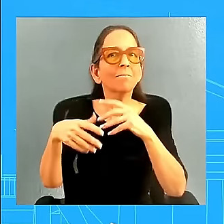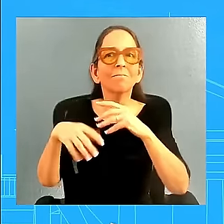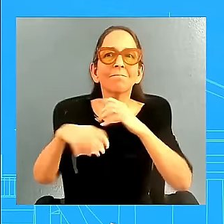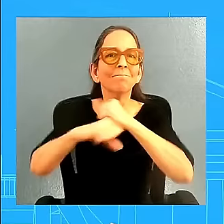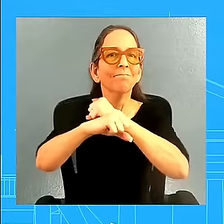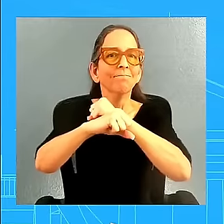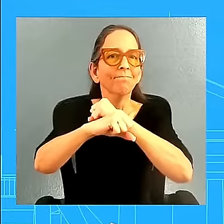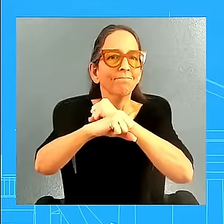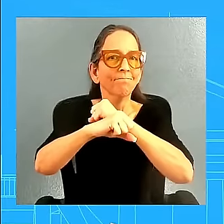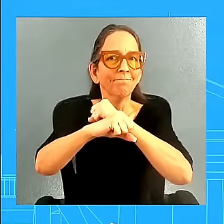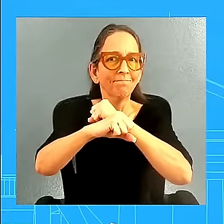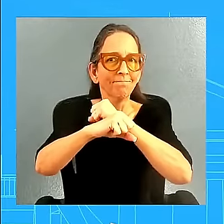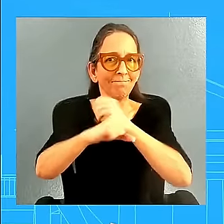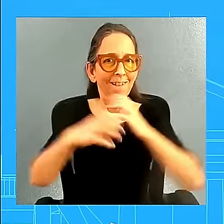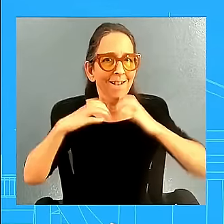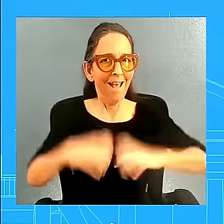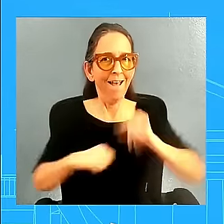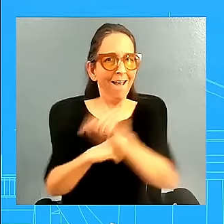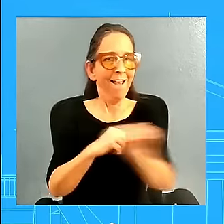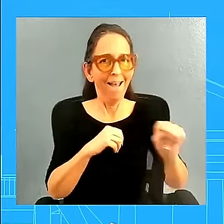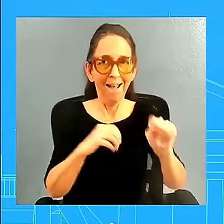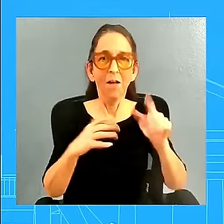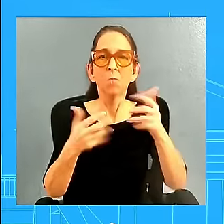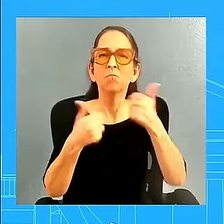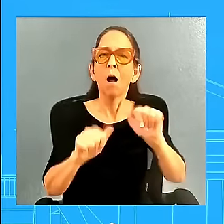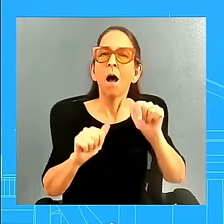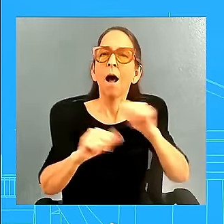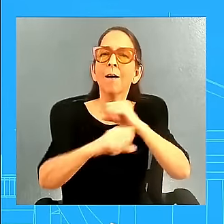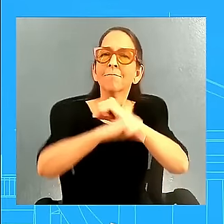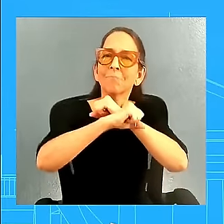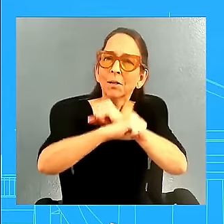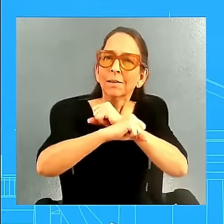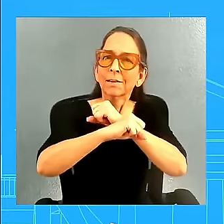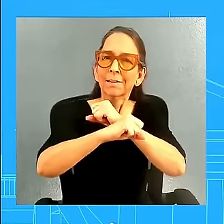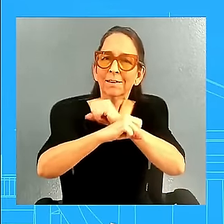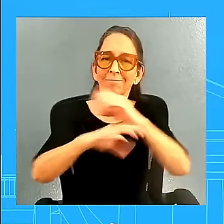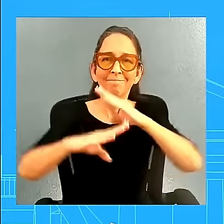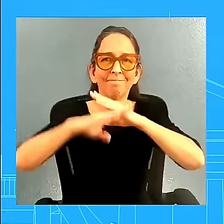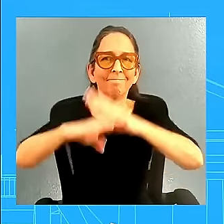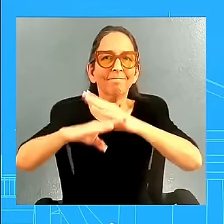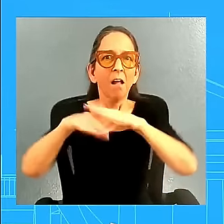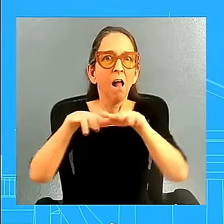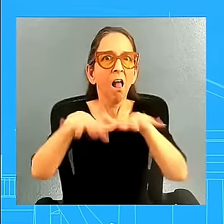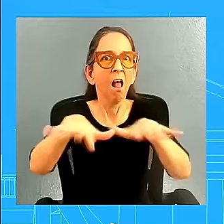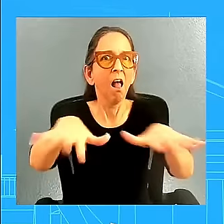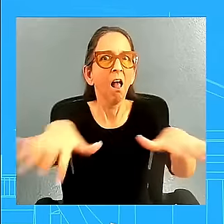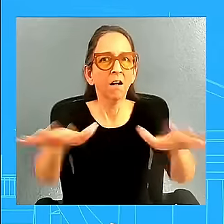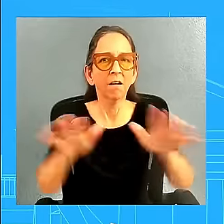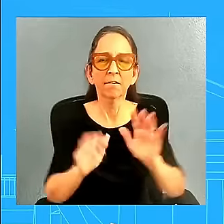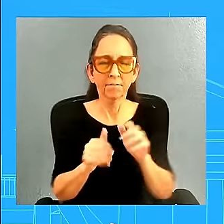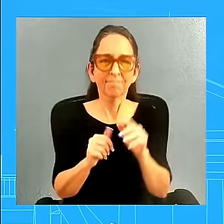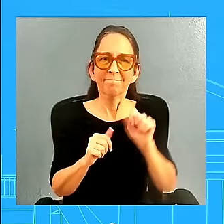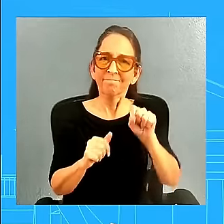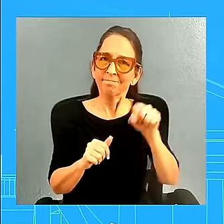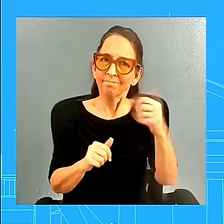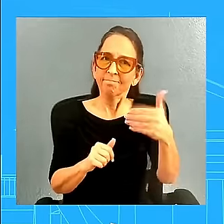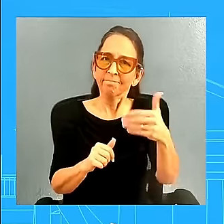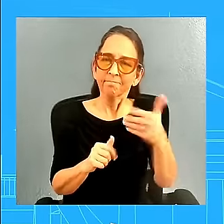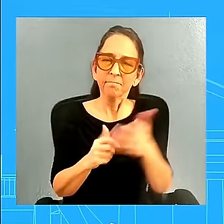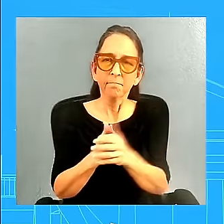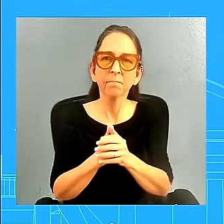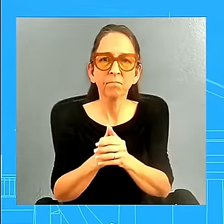local authorities to prevent infection. So look, we're always concerned when we hear these types of these types of